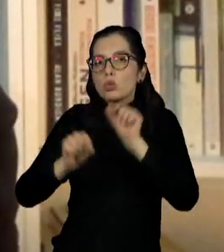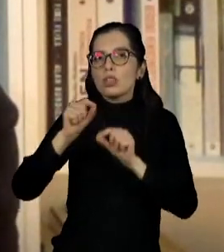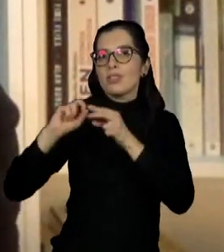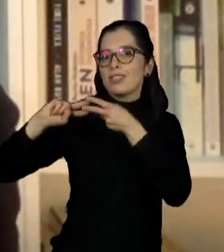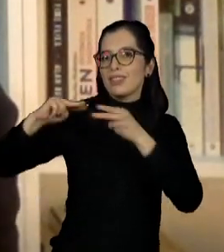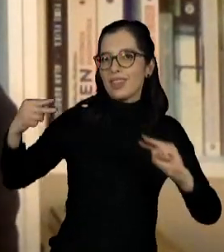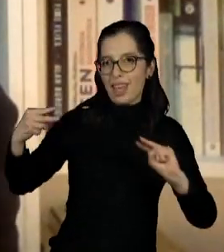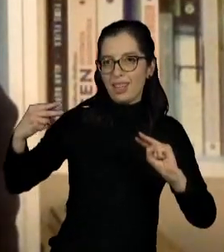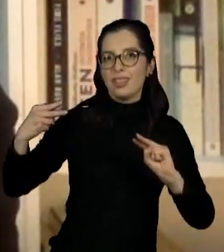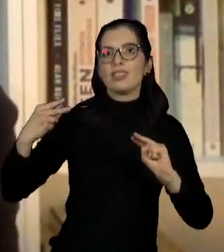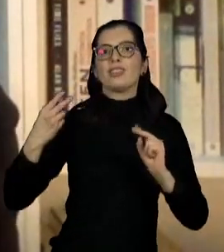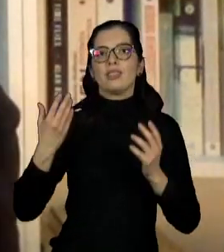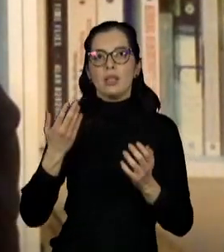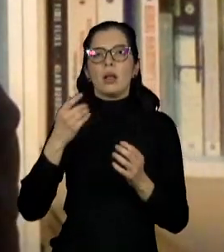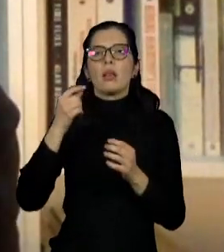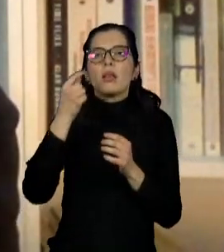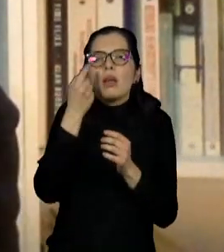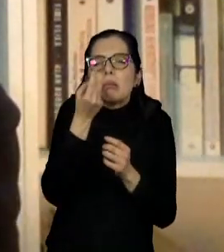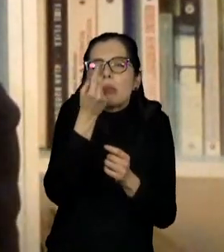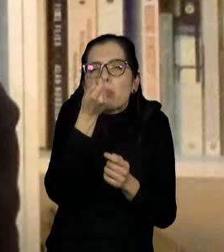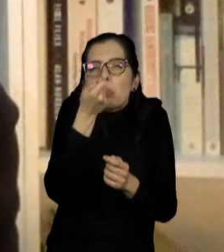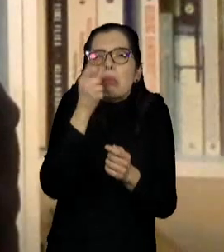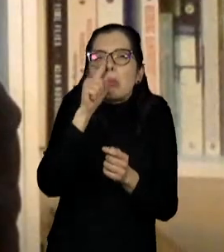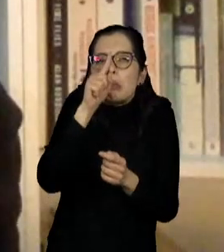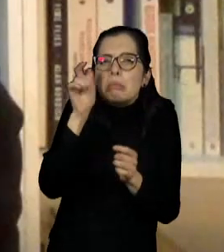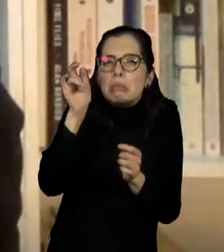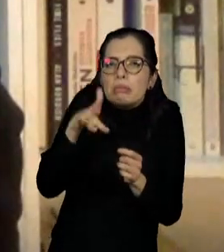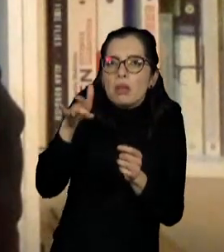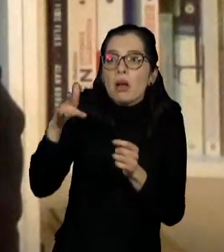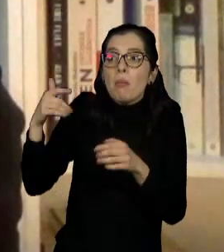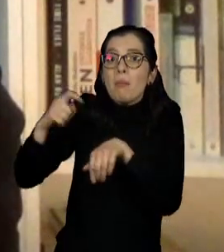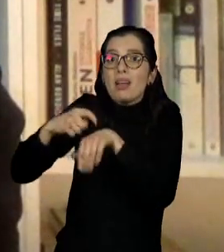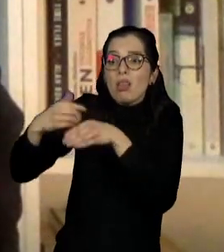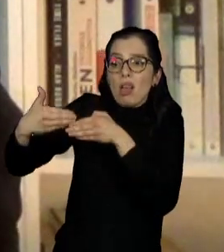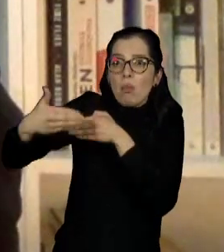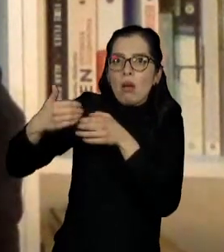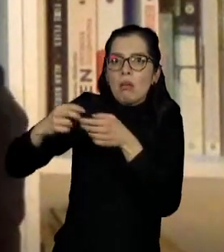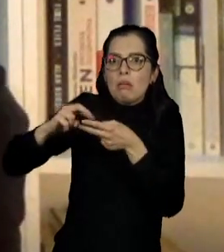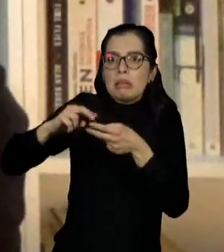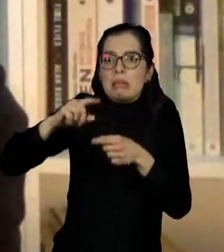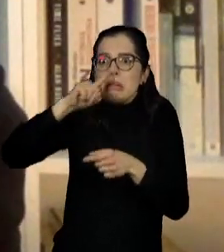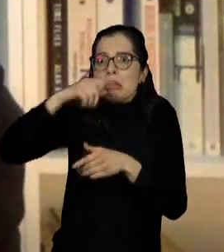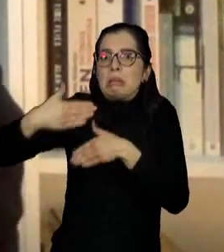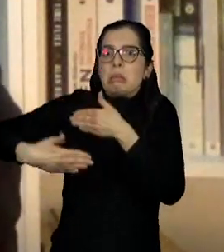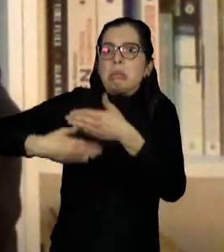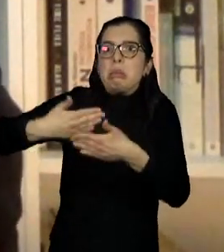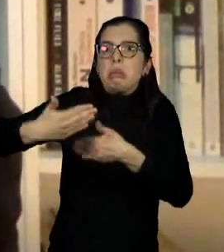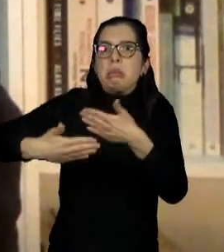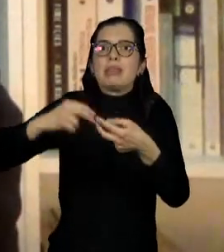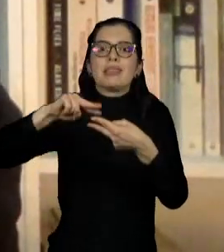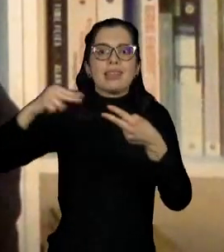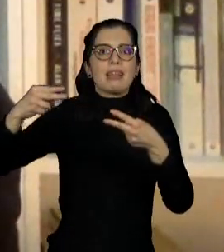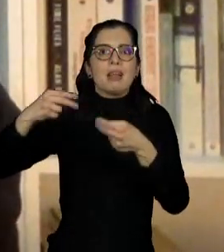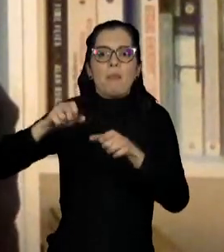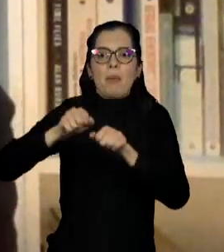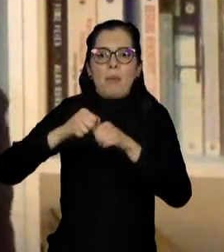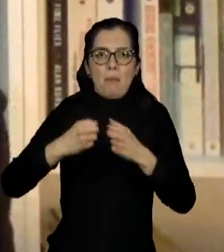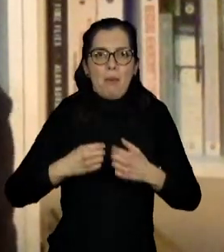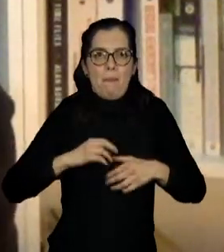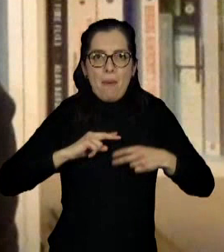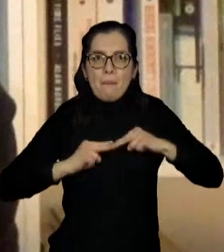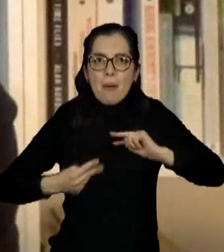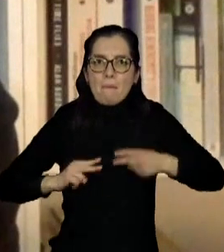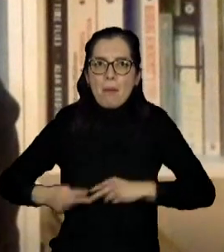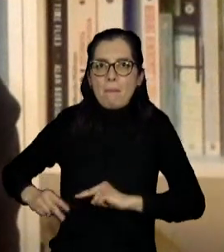it's not one gene, but small risks that accumulate over many genes, hundreds if not